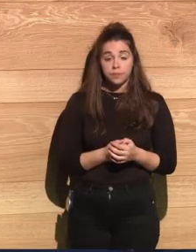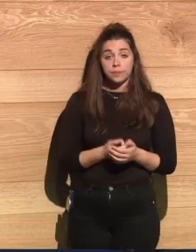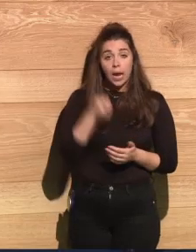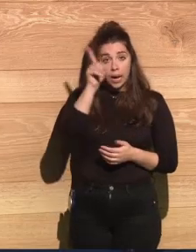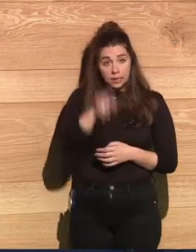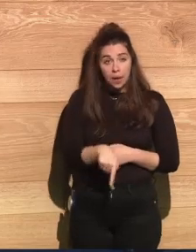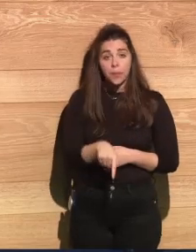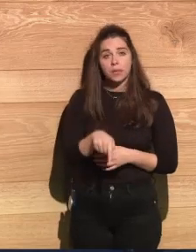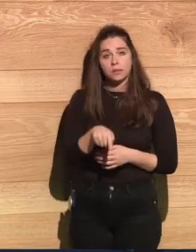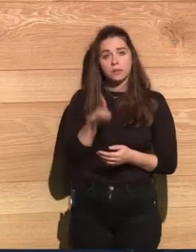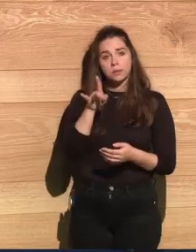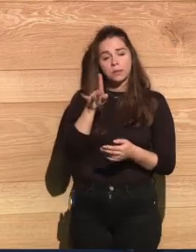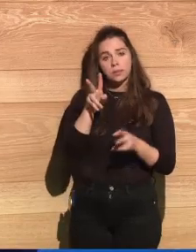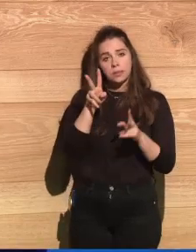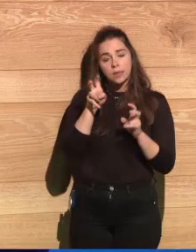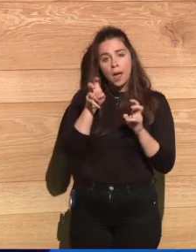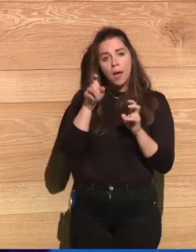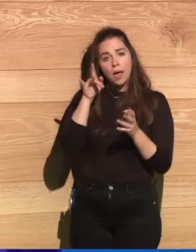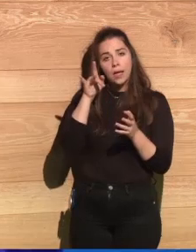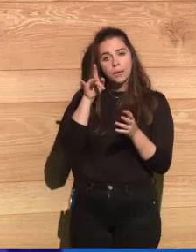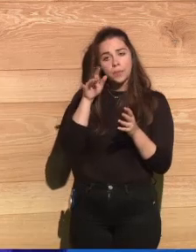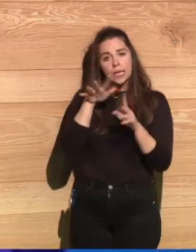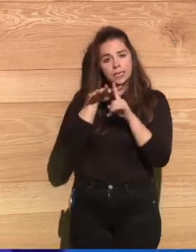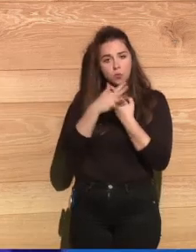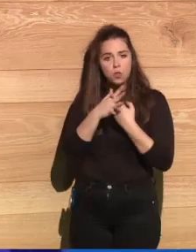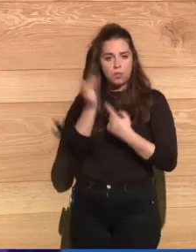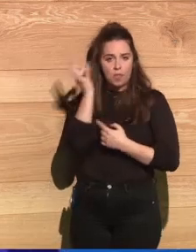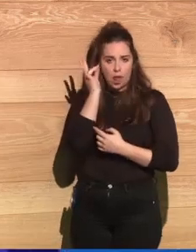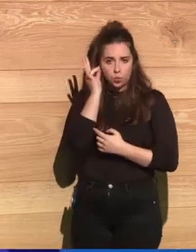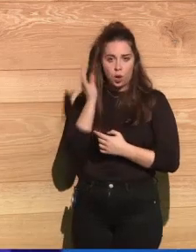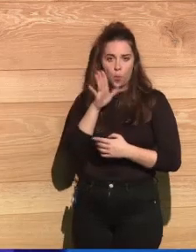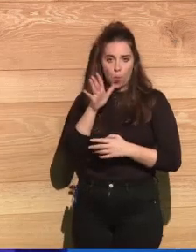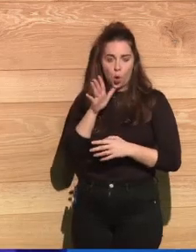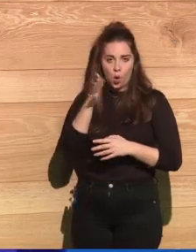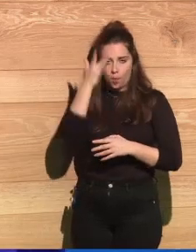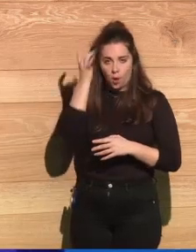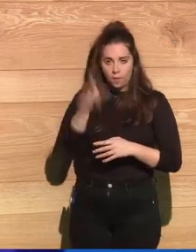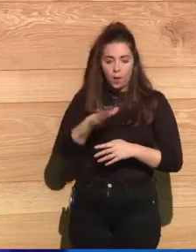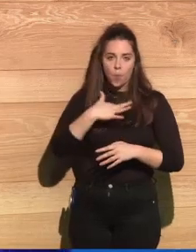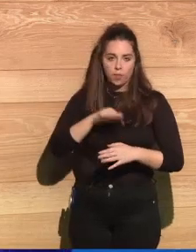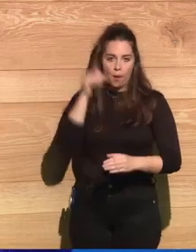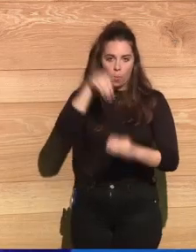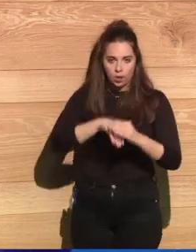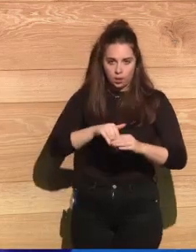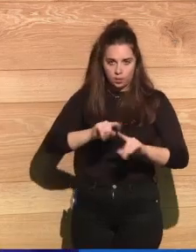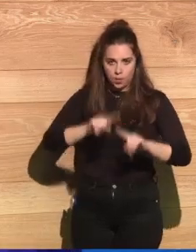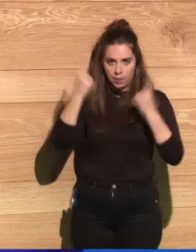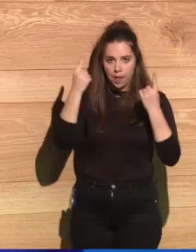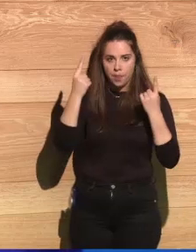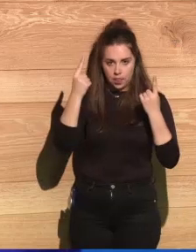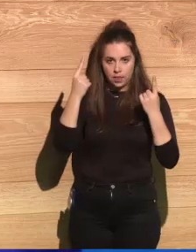The woman got the vote. So that kind of social improvement did take place.